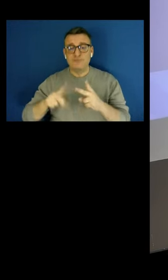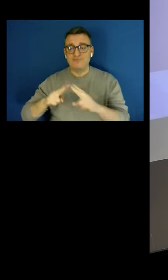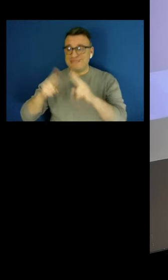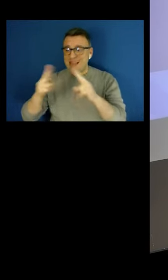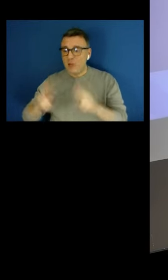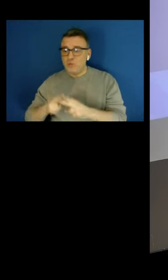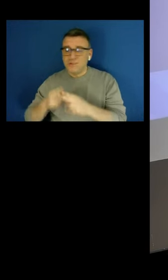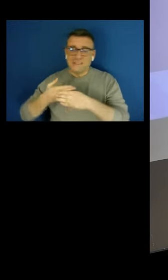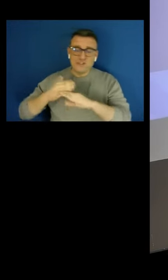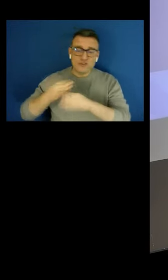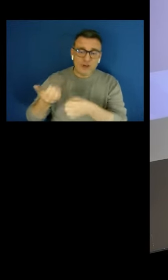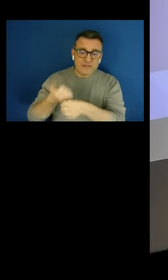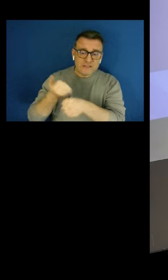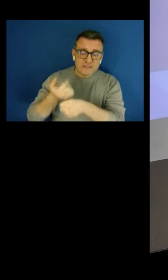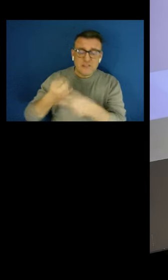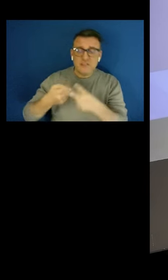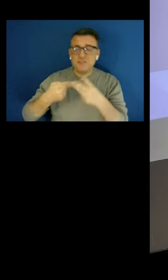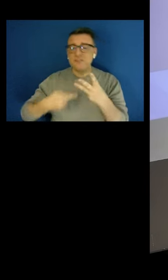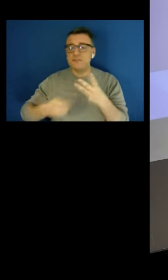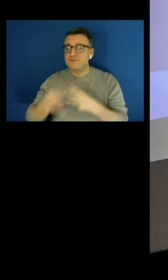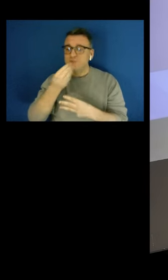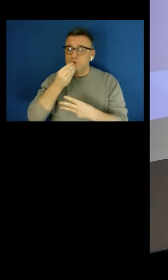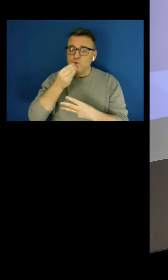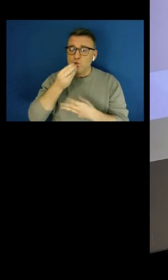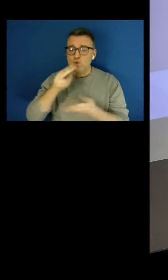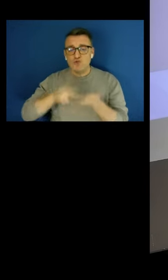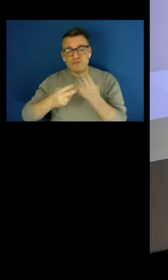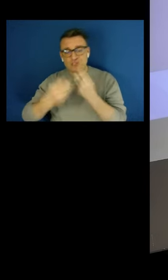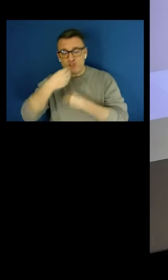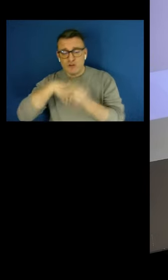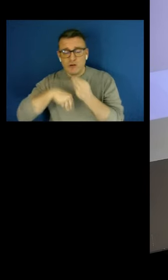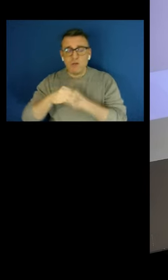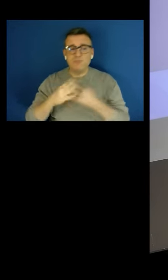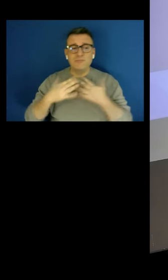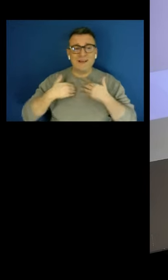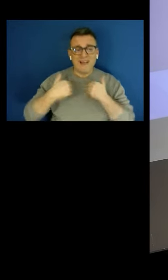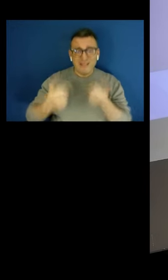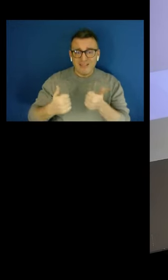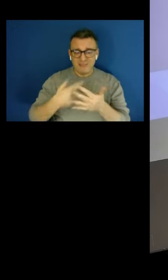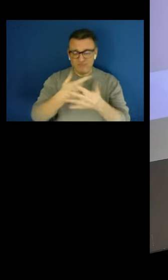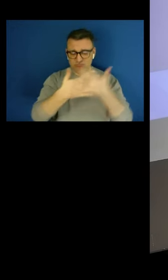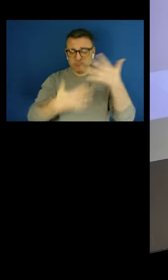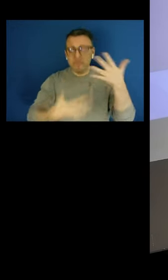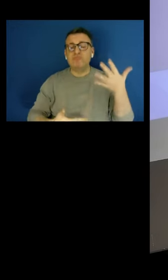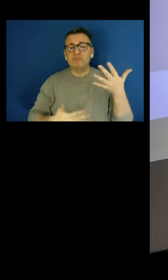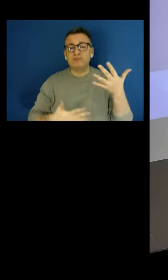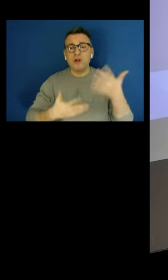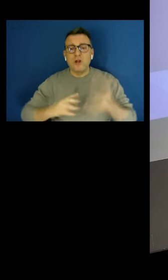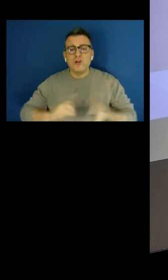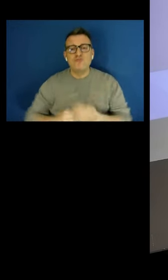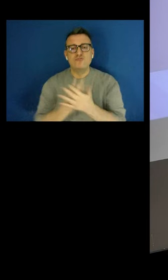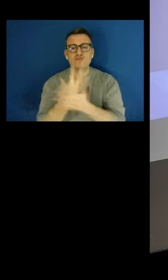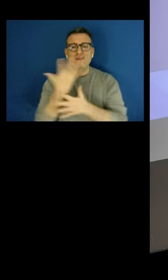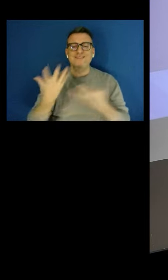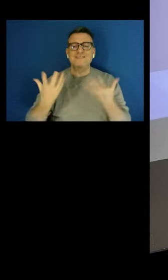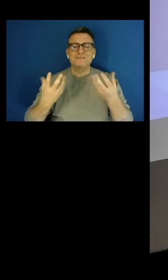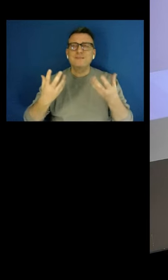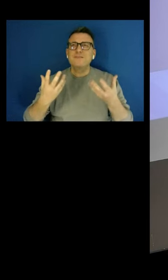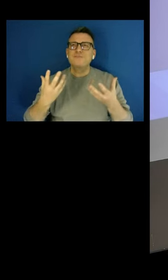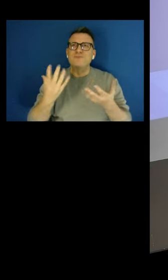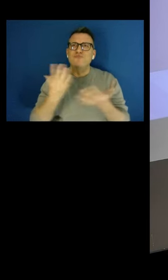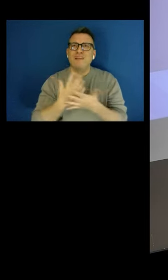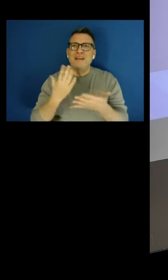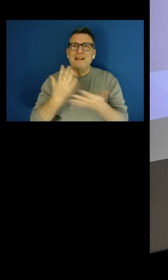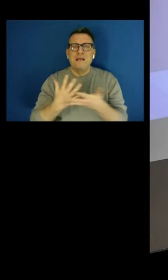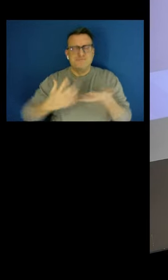food and nutrition, health. So all of that creates a very interesting mix of elements to